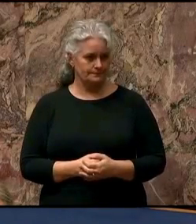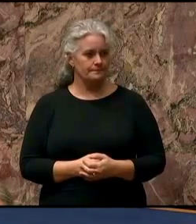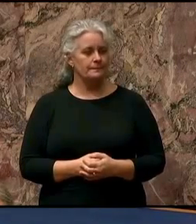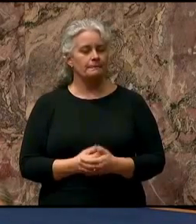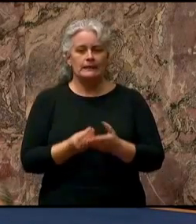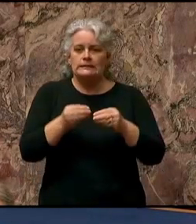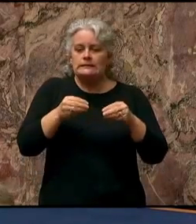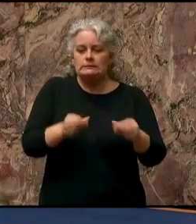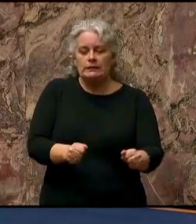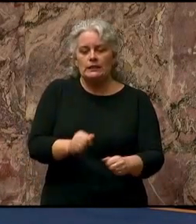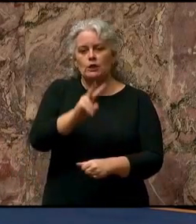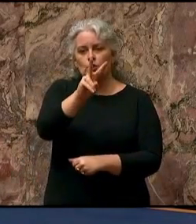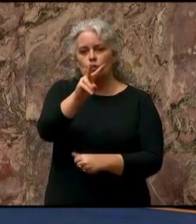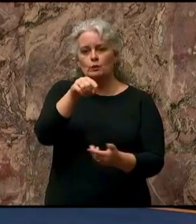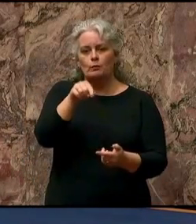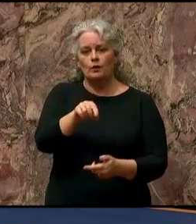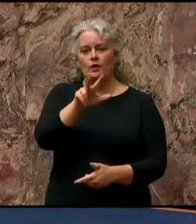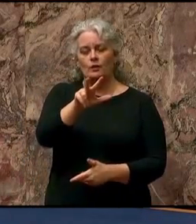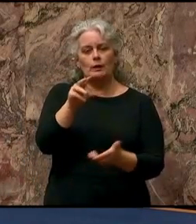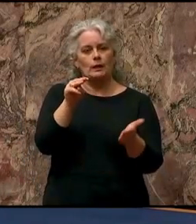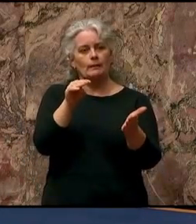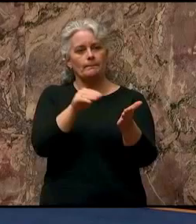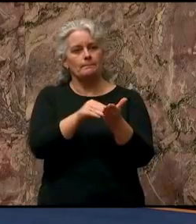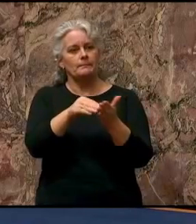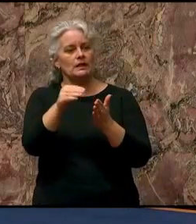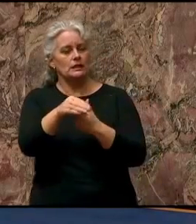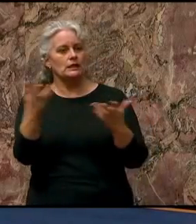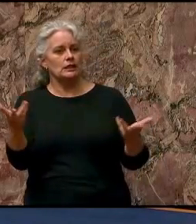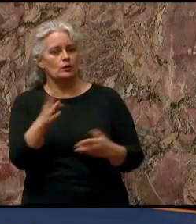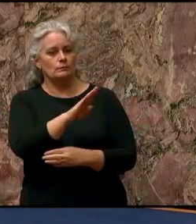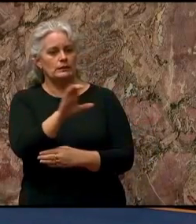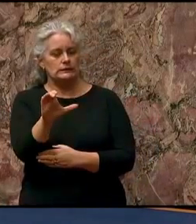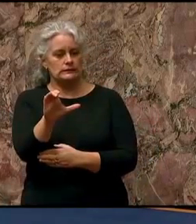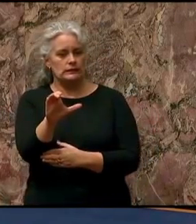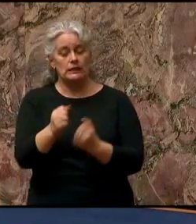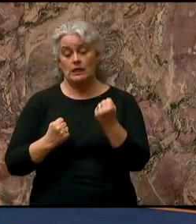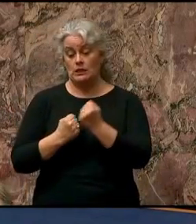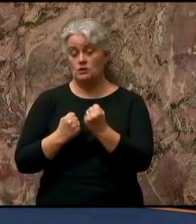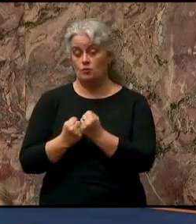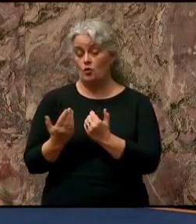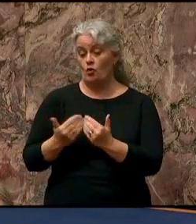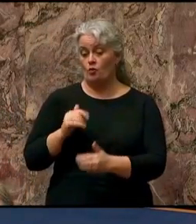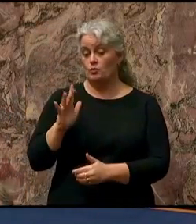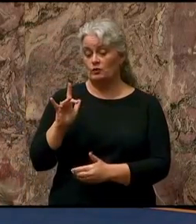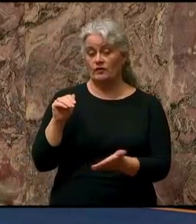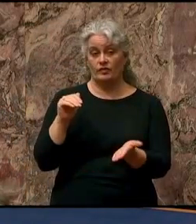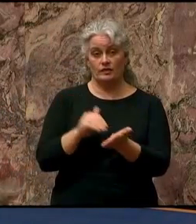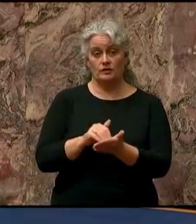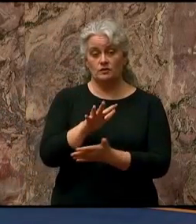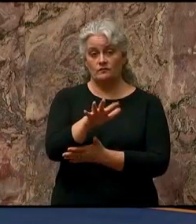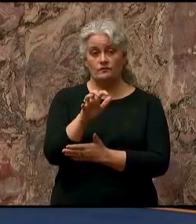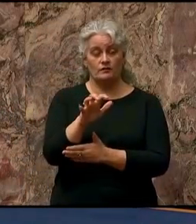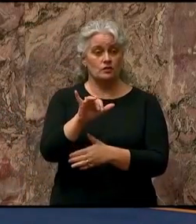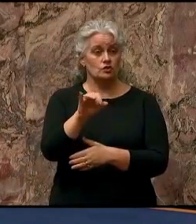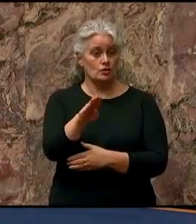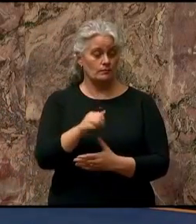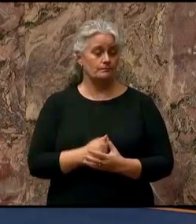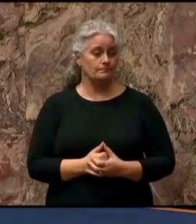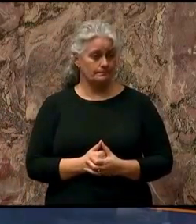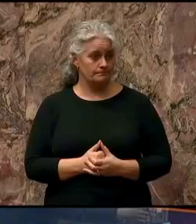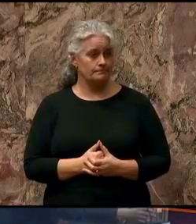spending $2.3 billion in British Columbia and supporting almost 25,500 jobs.